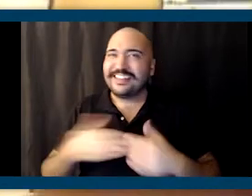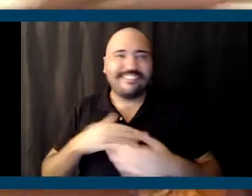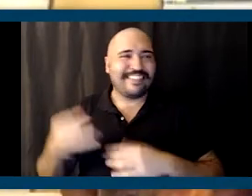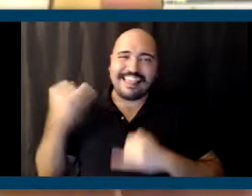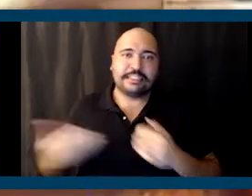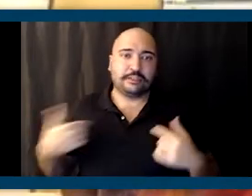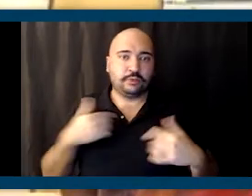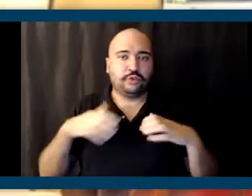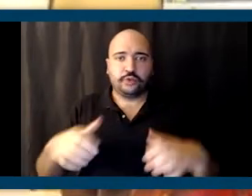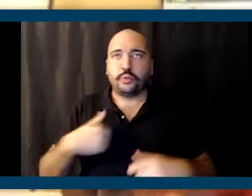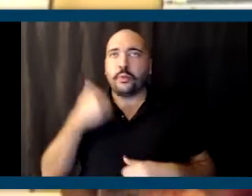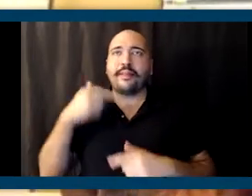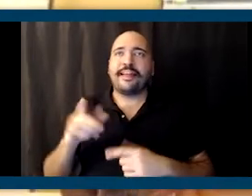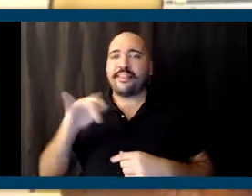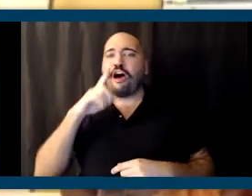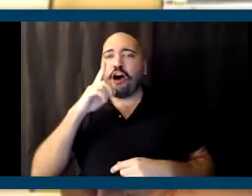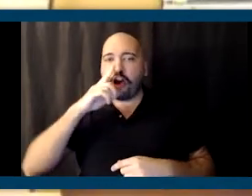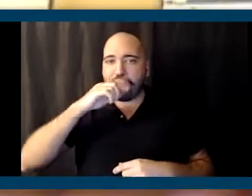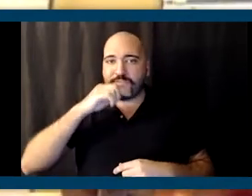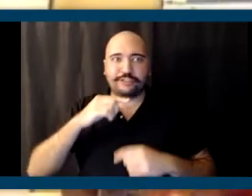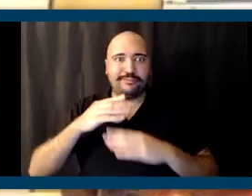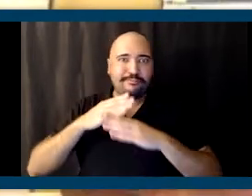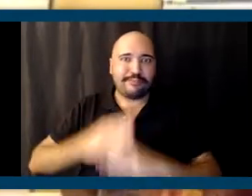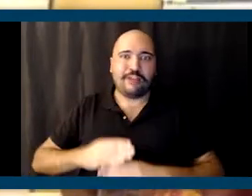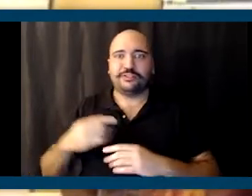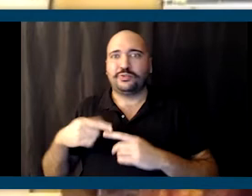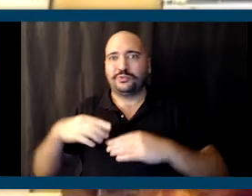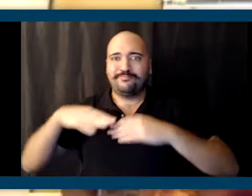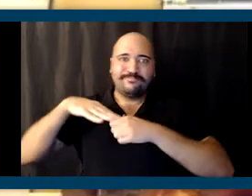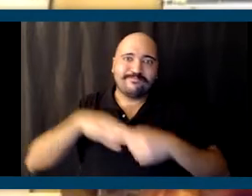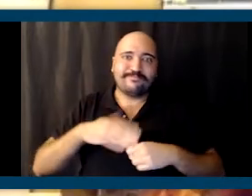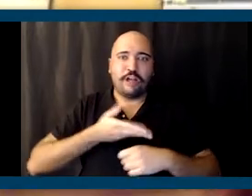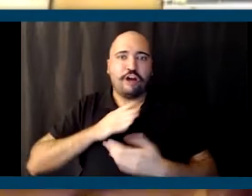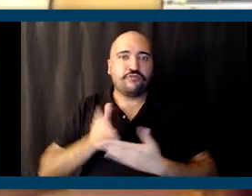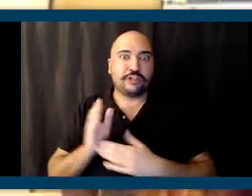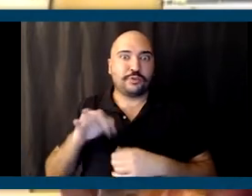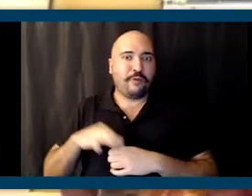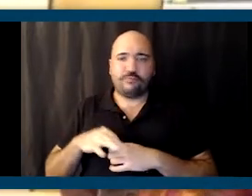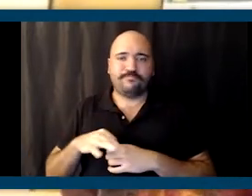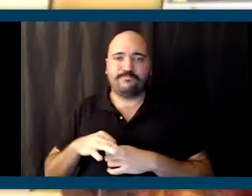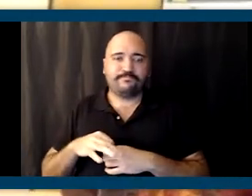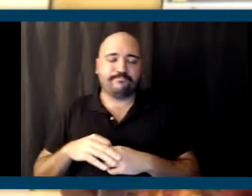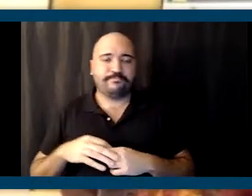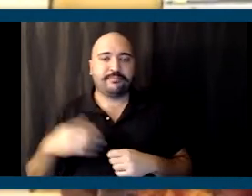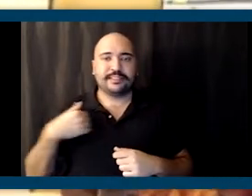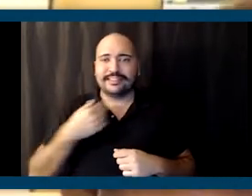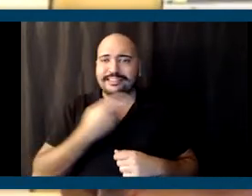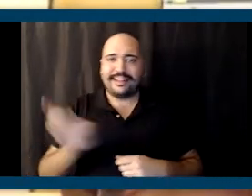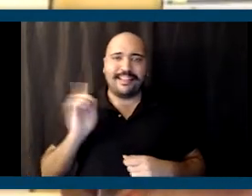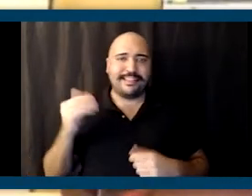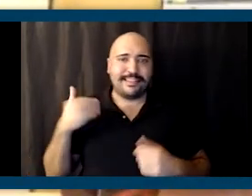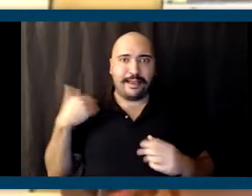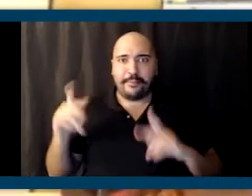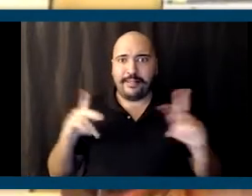we're not going to allow the artificial barriers to basically deny us of our rights. I tell young people every day, I say, you know, the